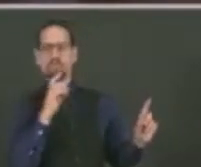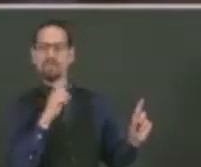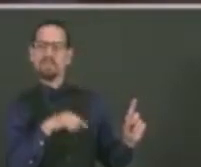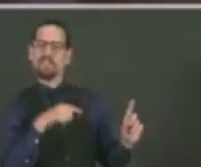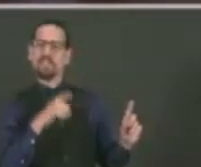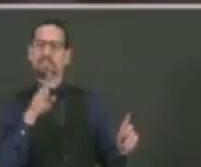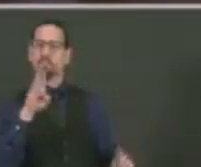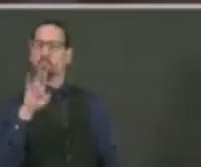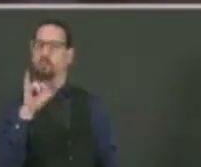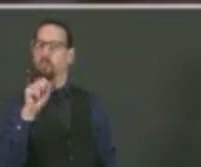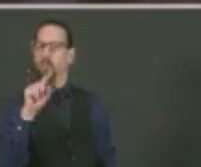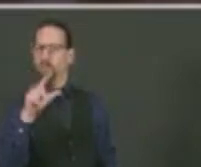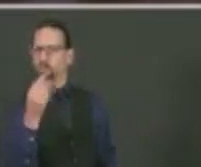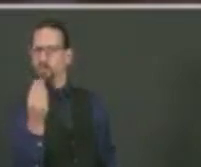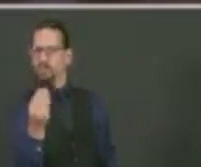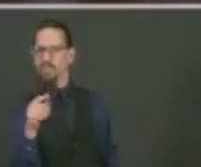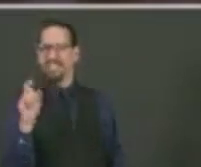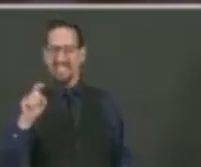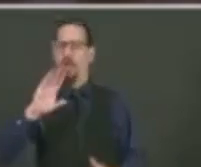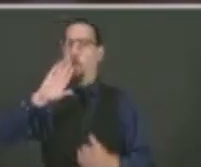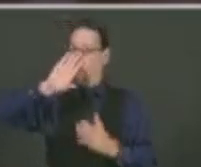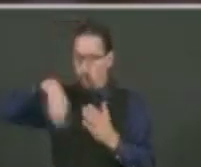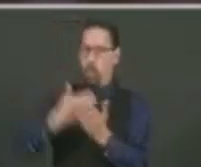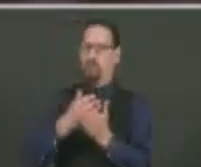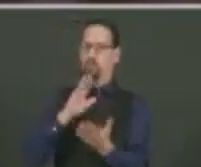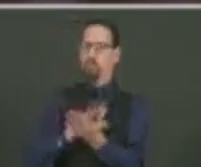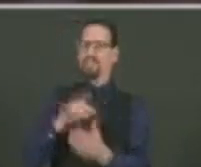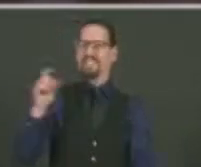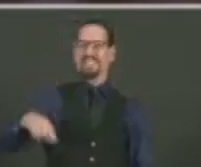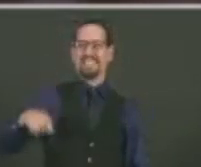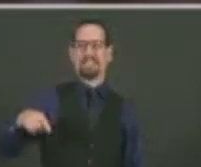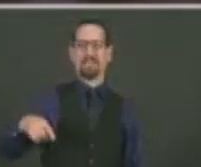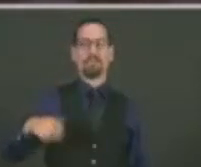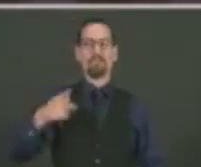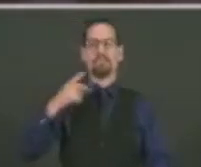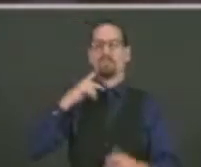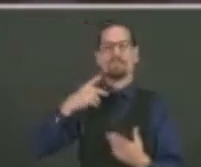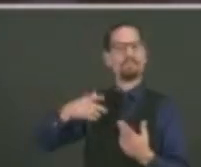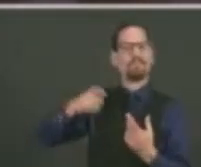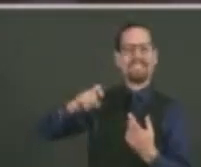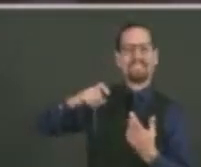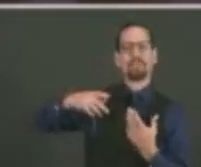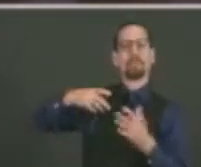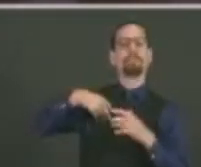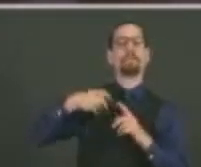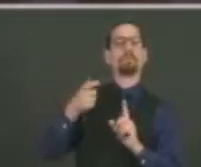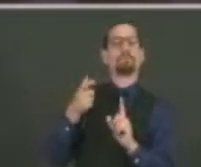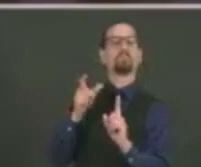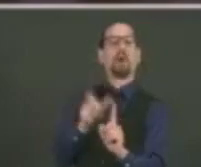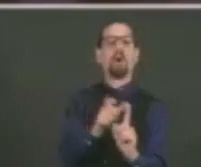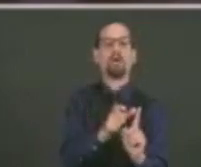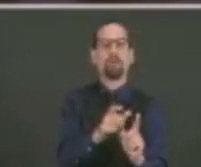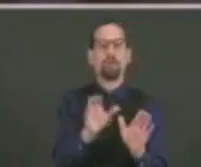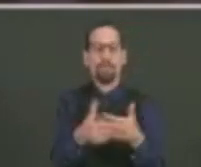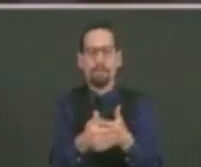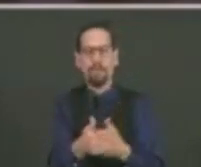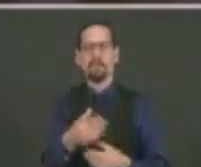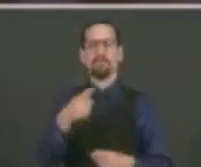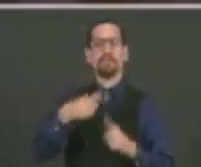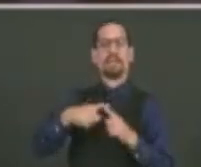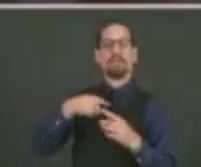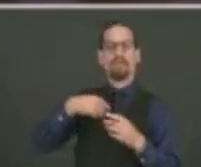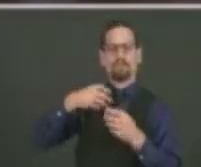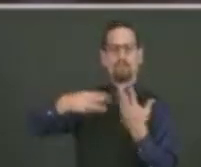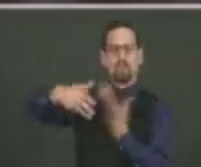has to have an isolation room. There's certain metrics they're trying to follow with respect to air